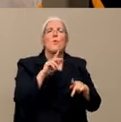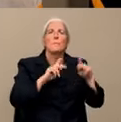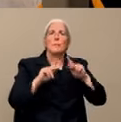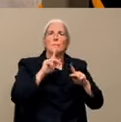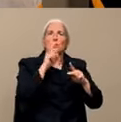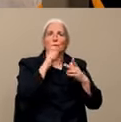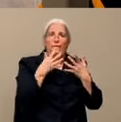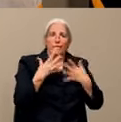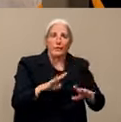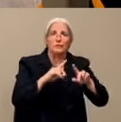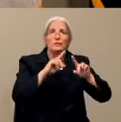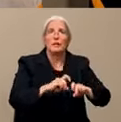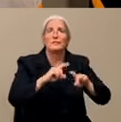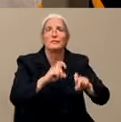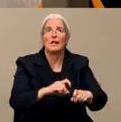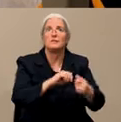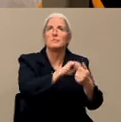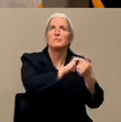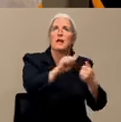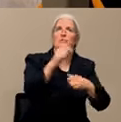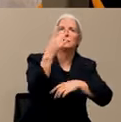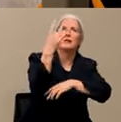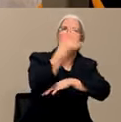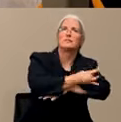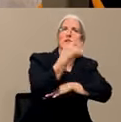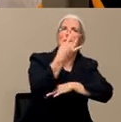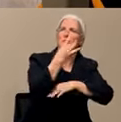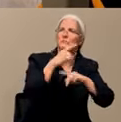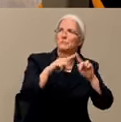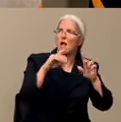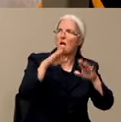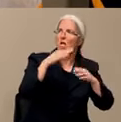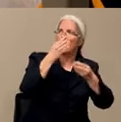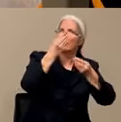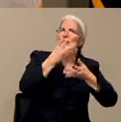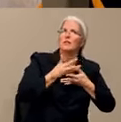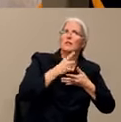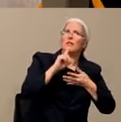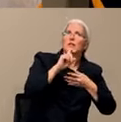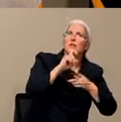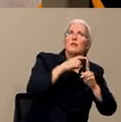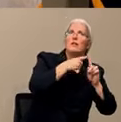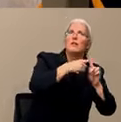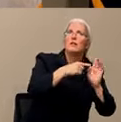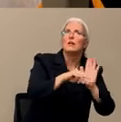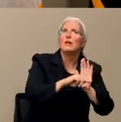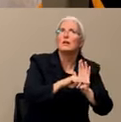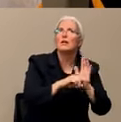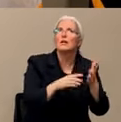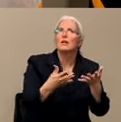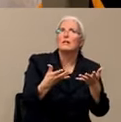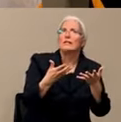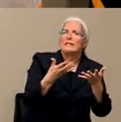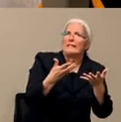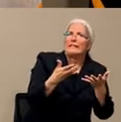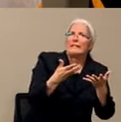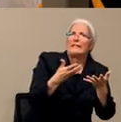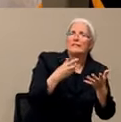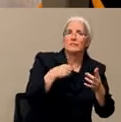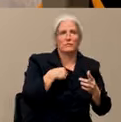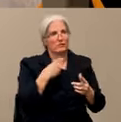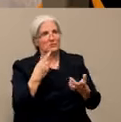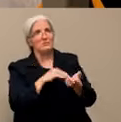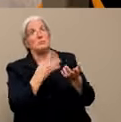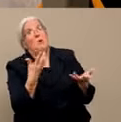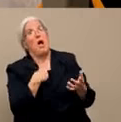still haven't gotten their test results? Well, hopefully they're better, first of all. And I'm sorry that it's taking so long. So we